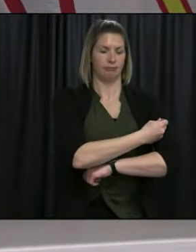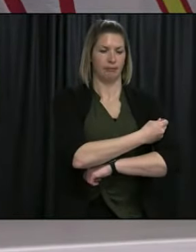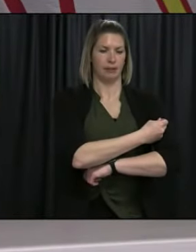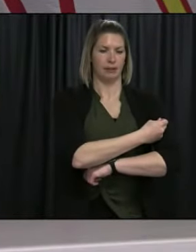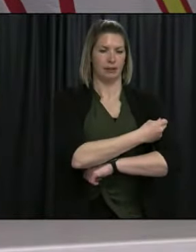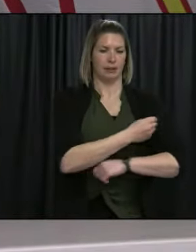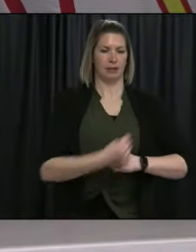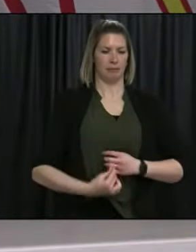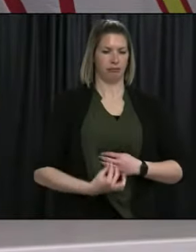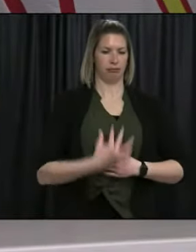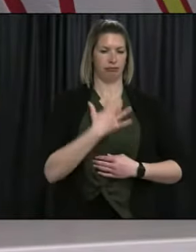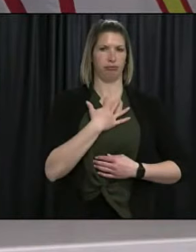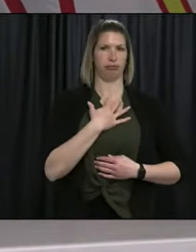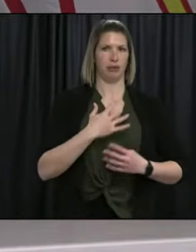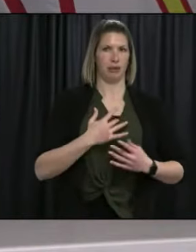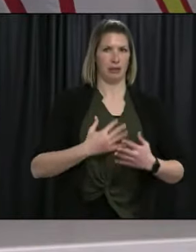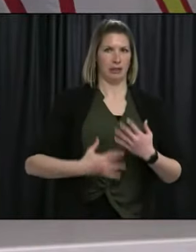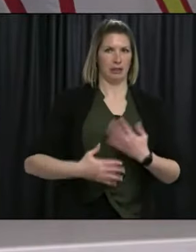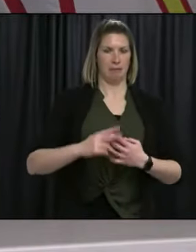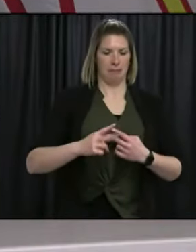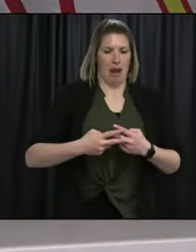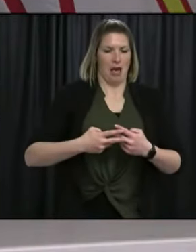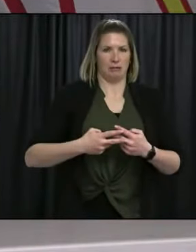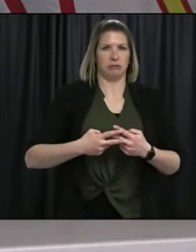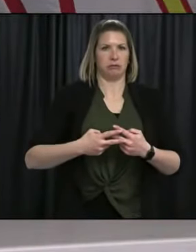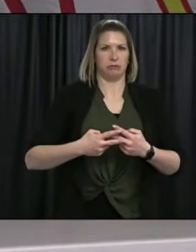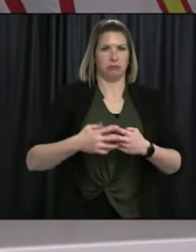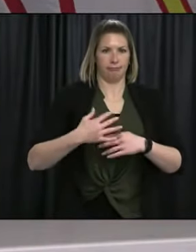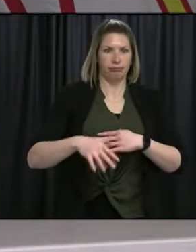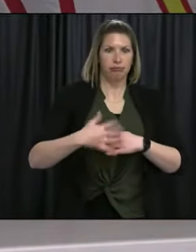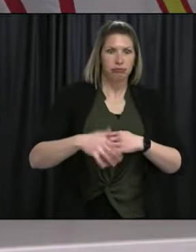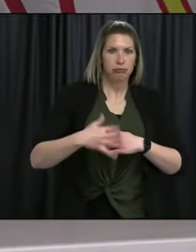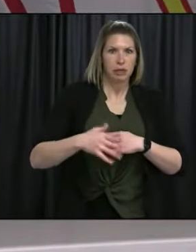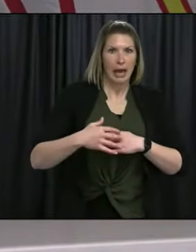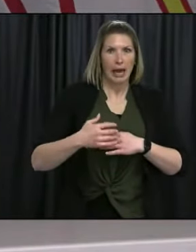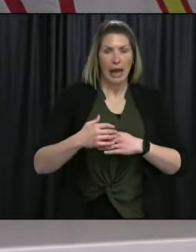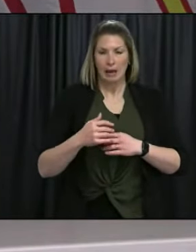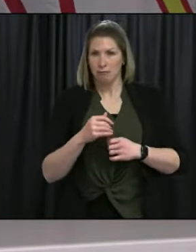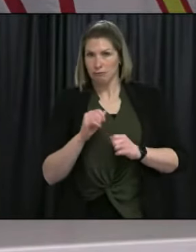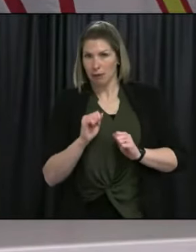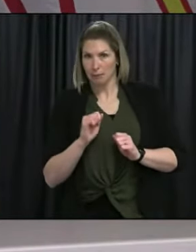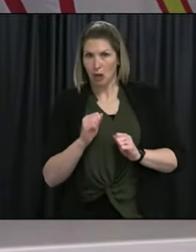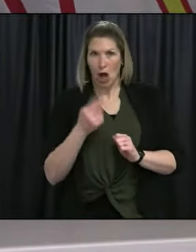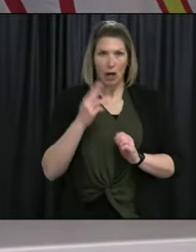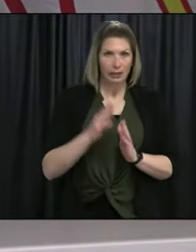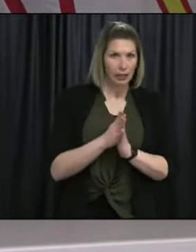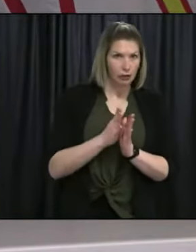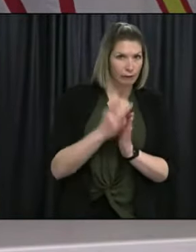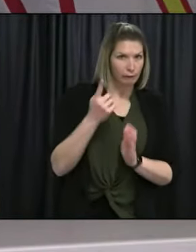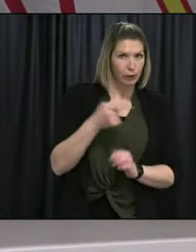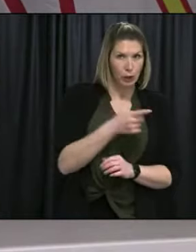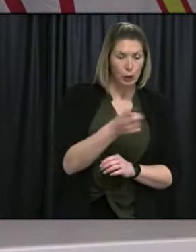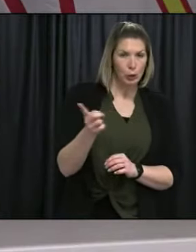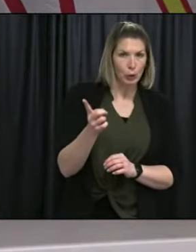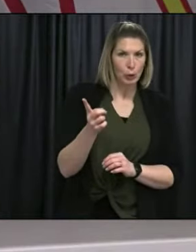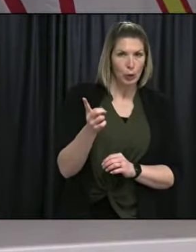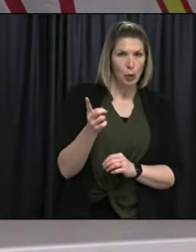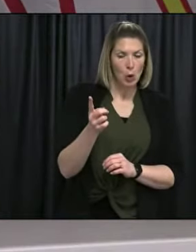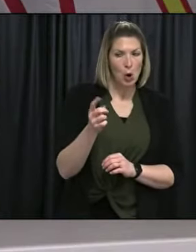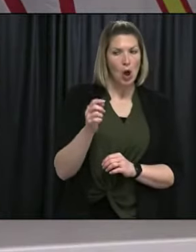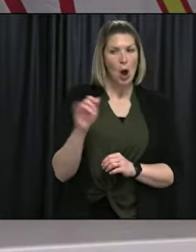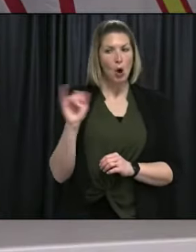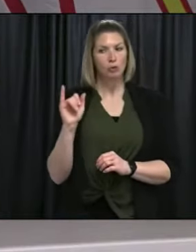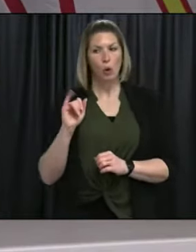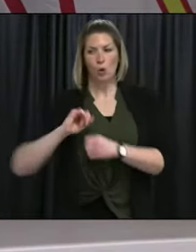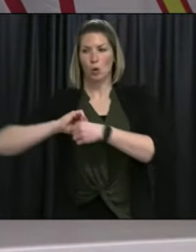thrombocytopenia. And what's the risk of becoming quite ill, severely ill with COVID-19.